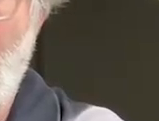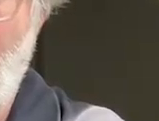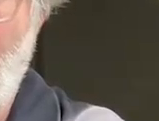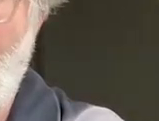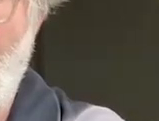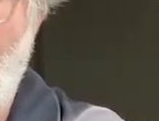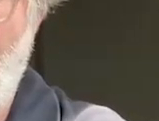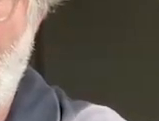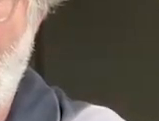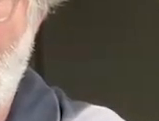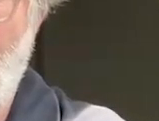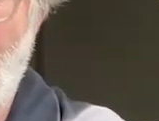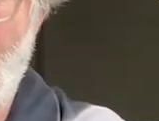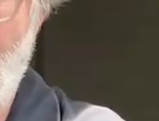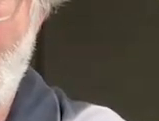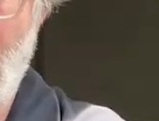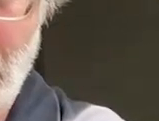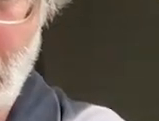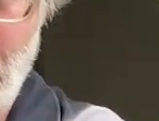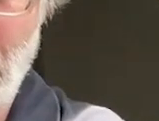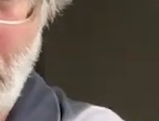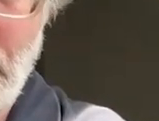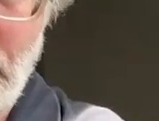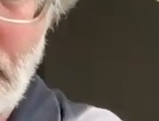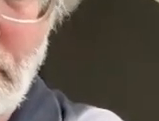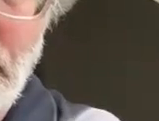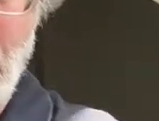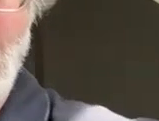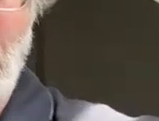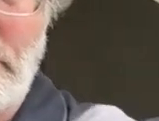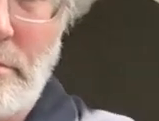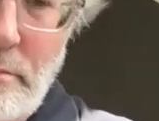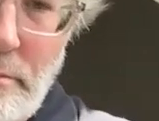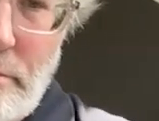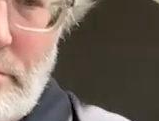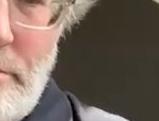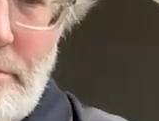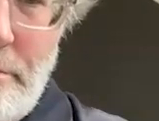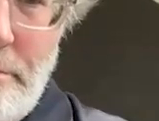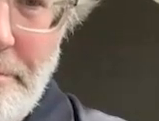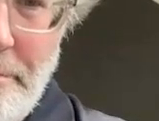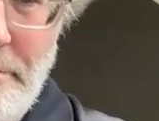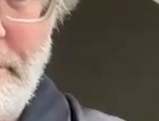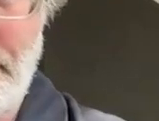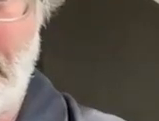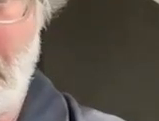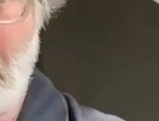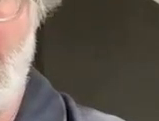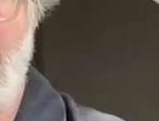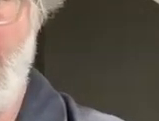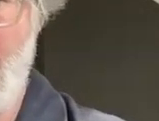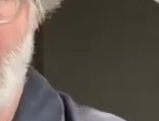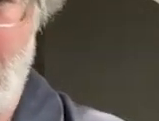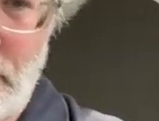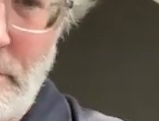say you know confidently do this or don't do that um i how would i put this